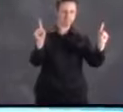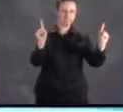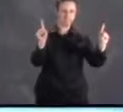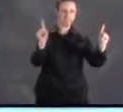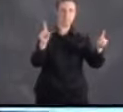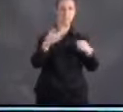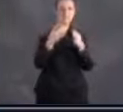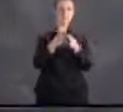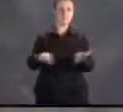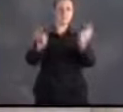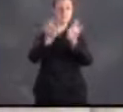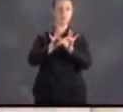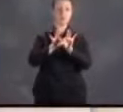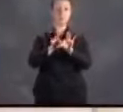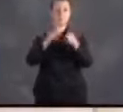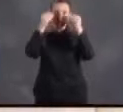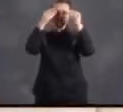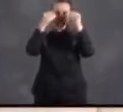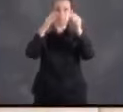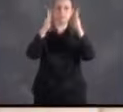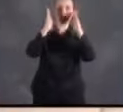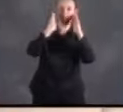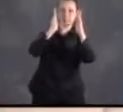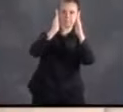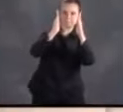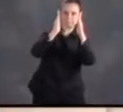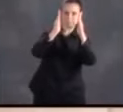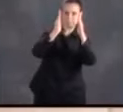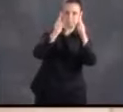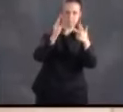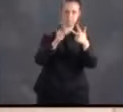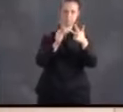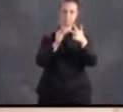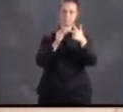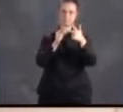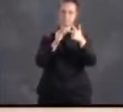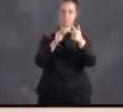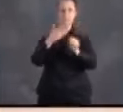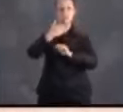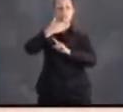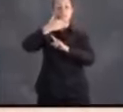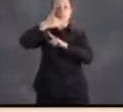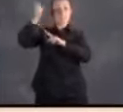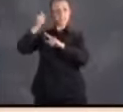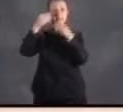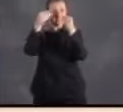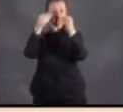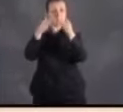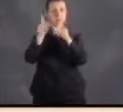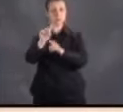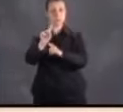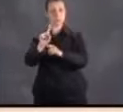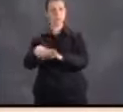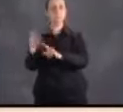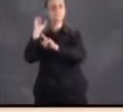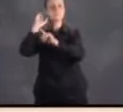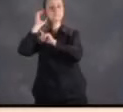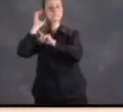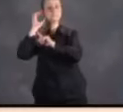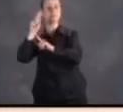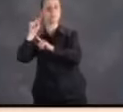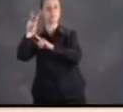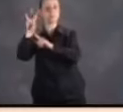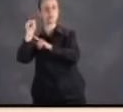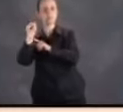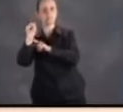difference, so it's important that you stay informed. Your best source for information during a disaster